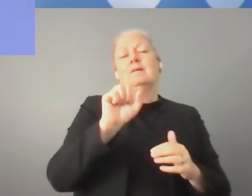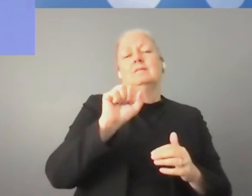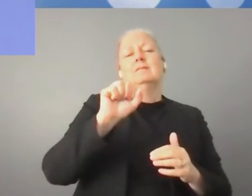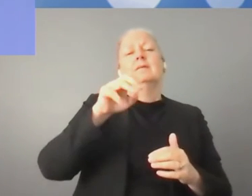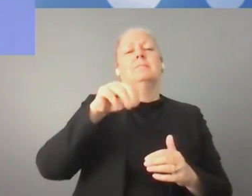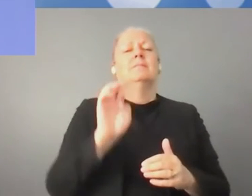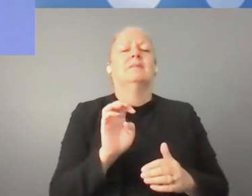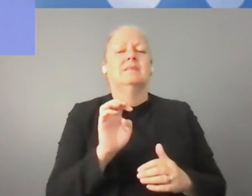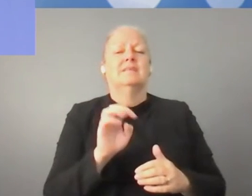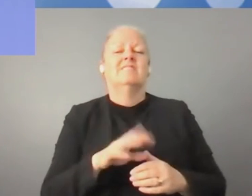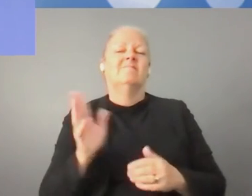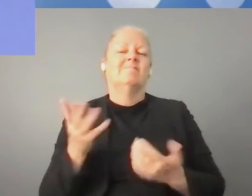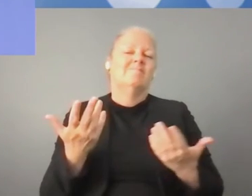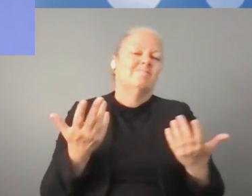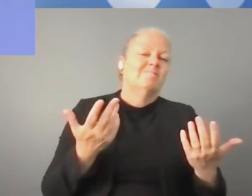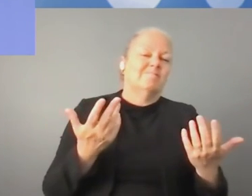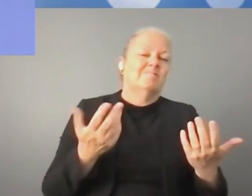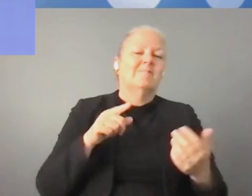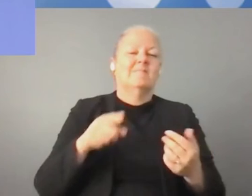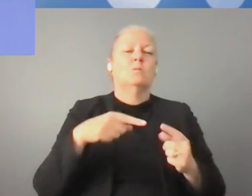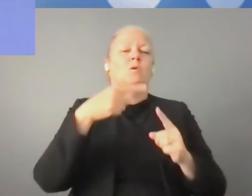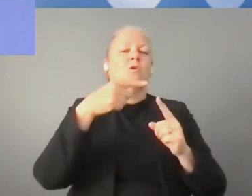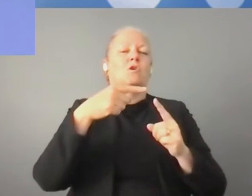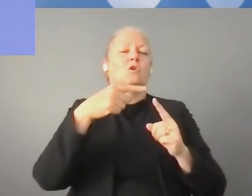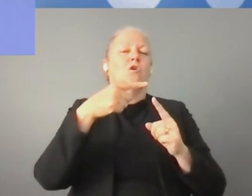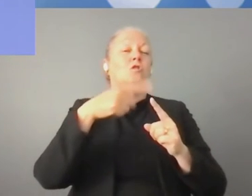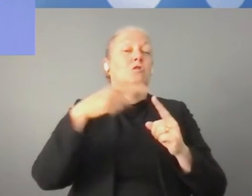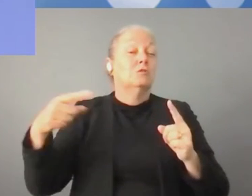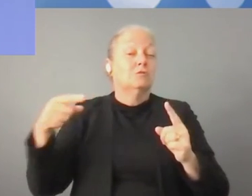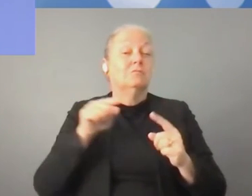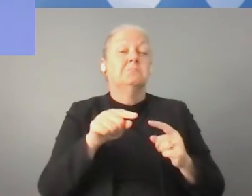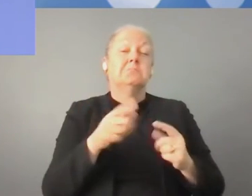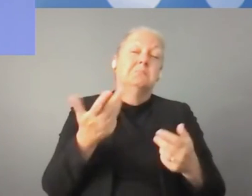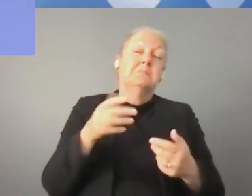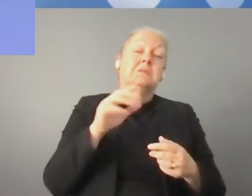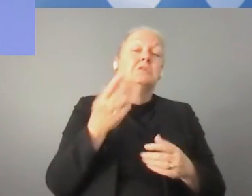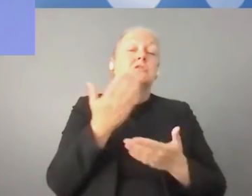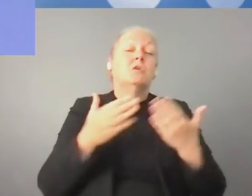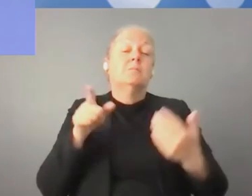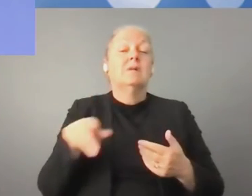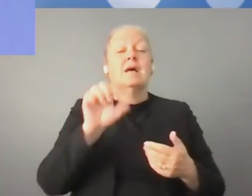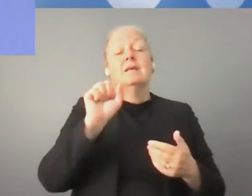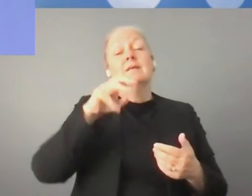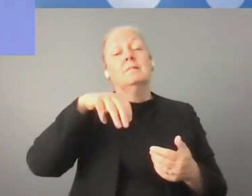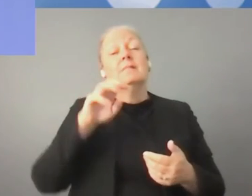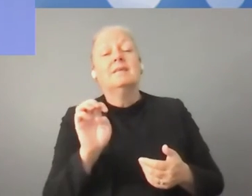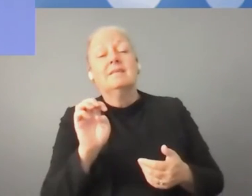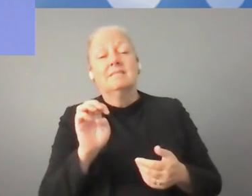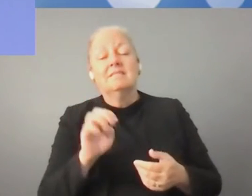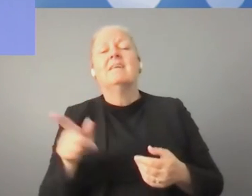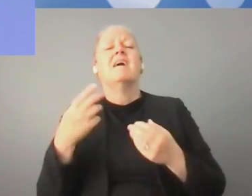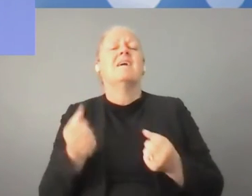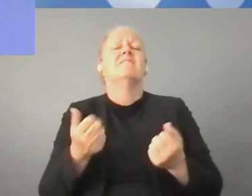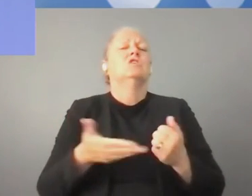depends on lots of factors. Sometimes the SMEs will have easier access to a credit line because they are